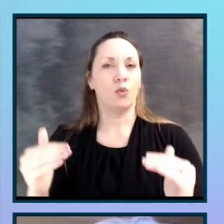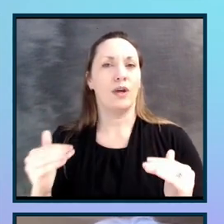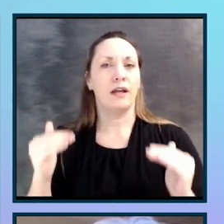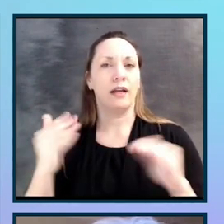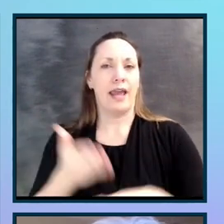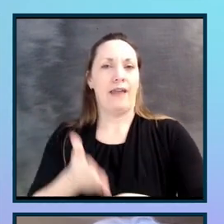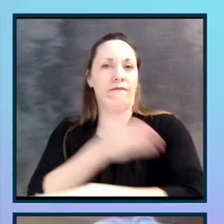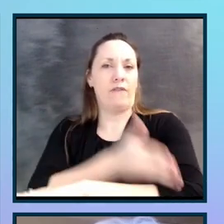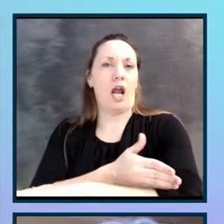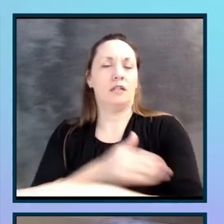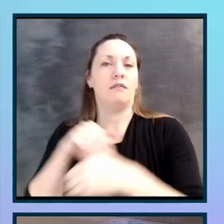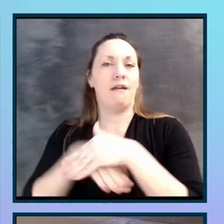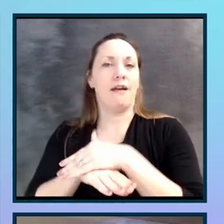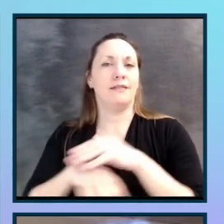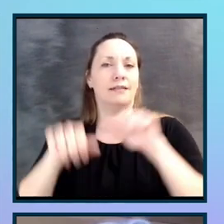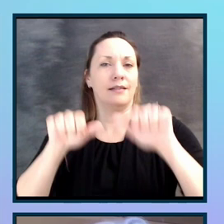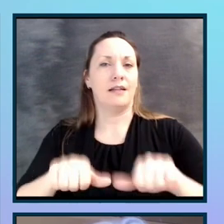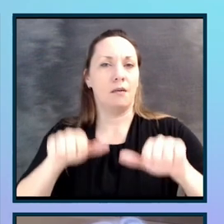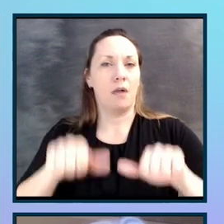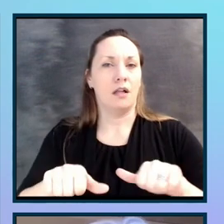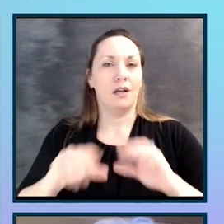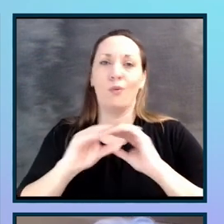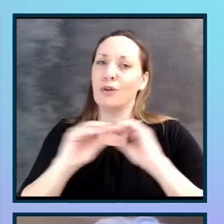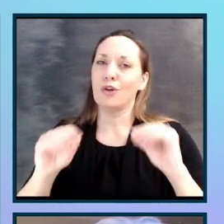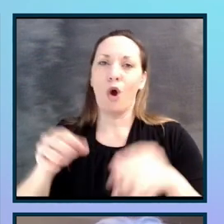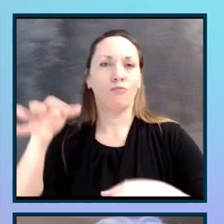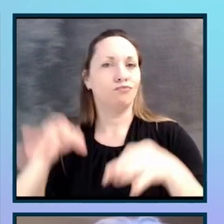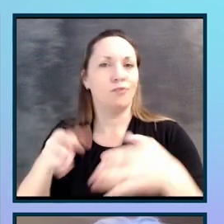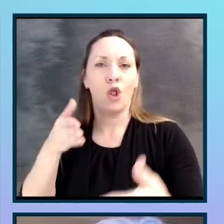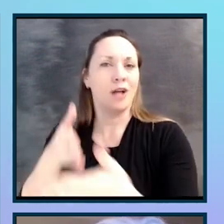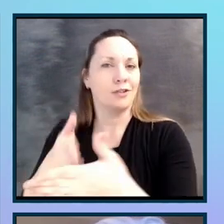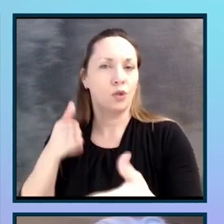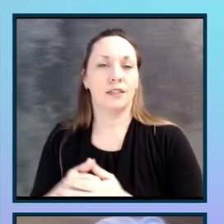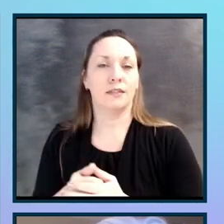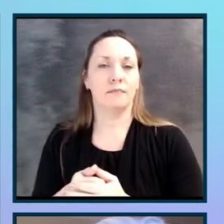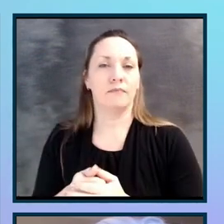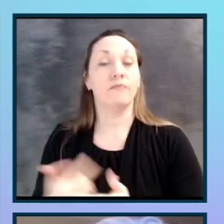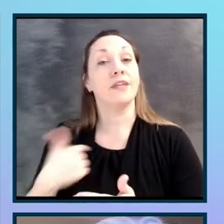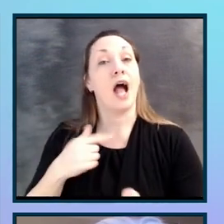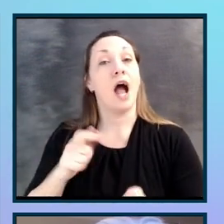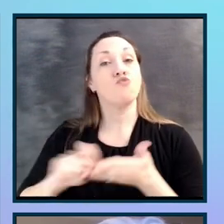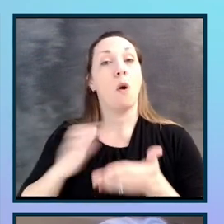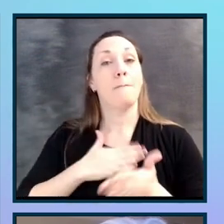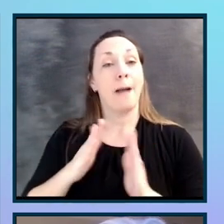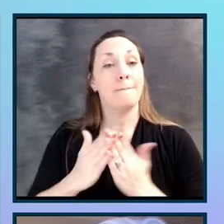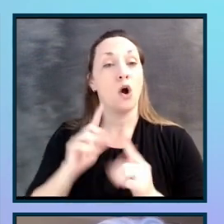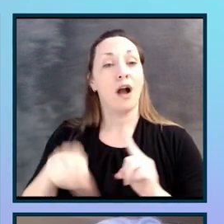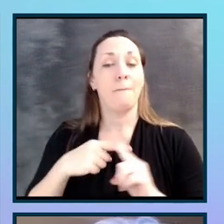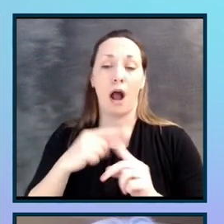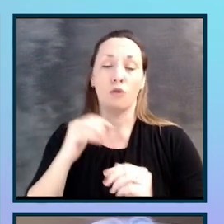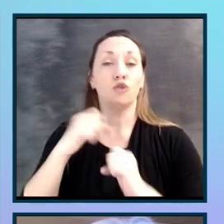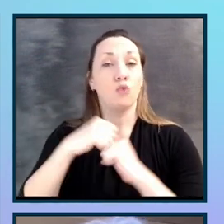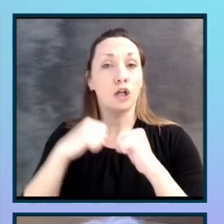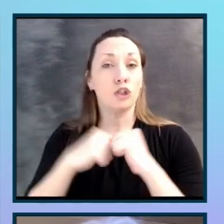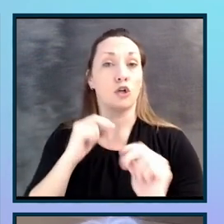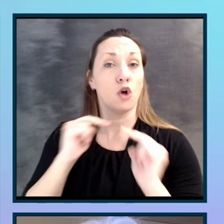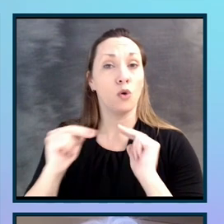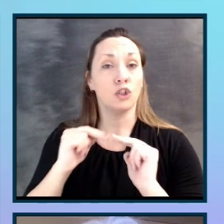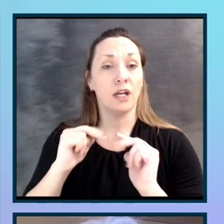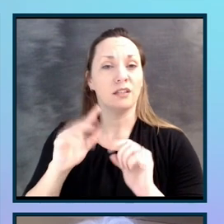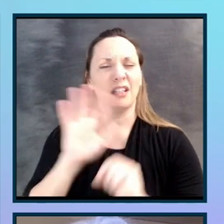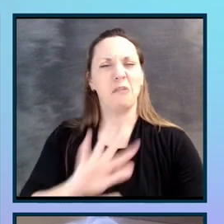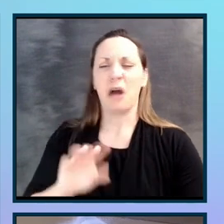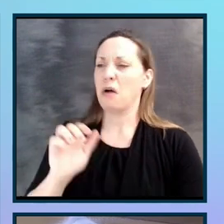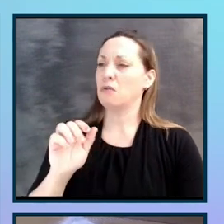accessibility without lawsuits. I wrote my book about structured negotiation in 2016. Well,